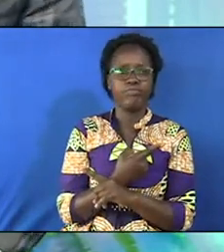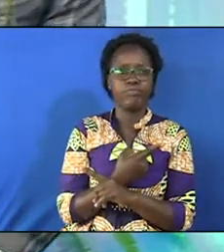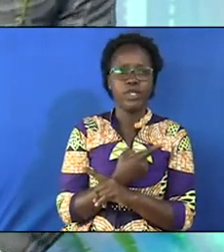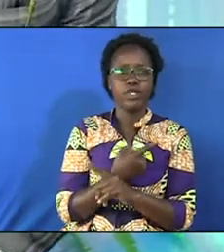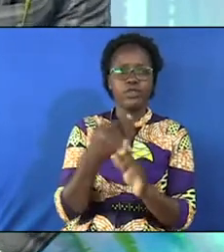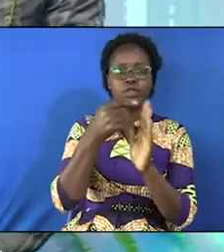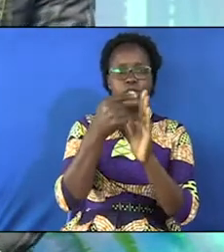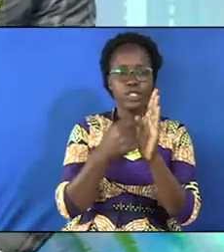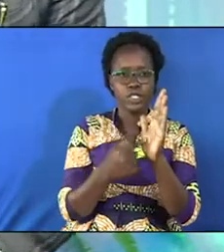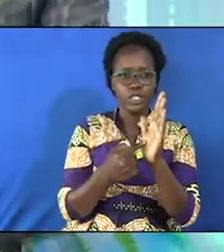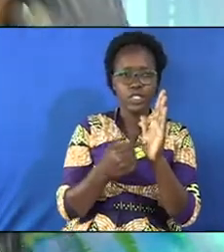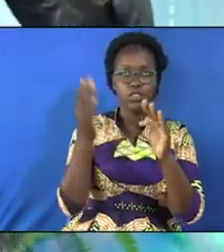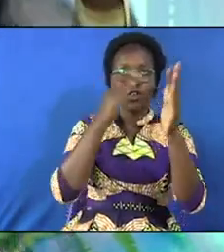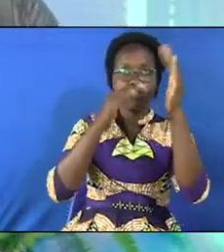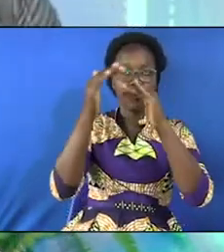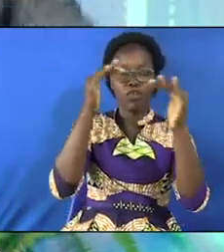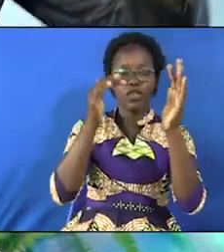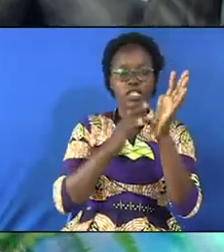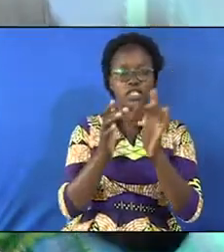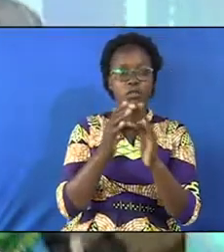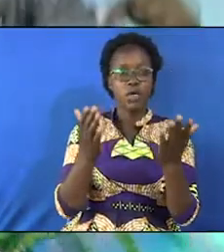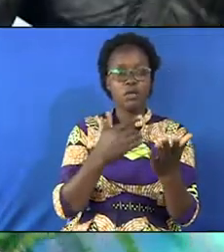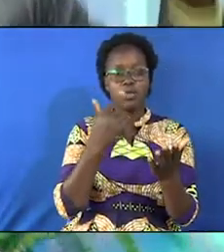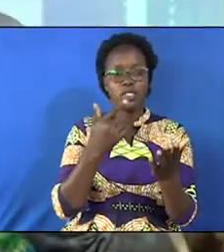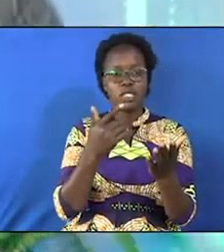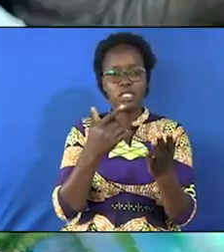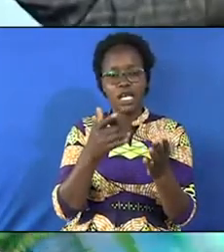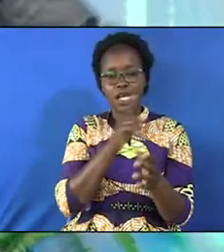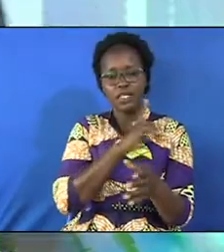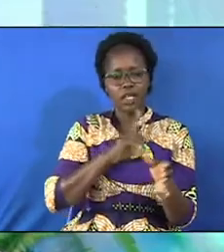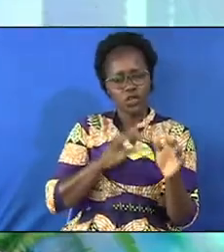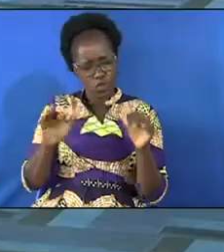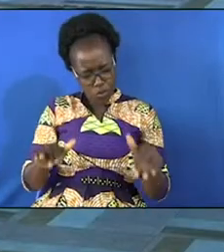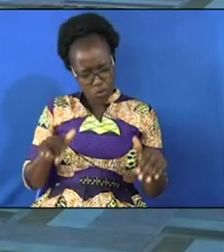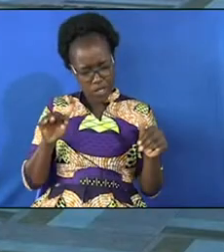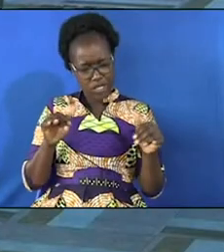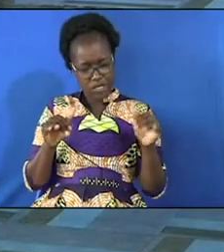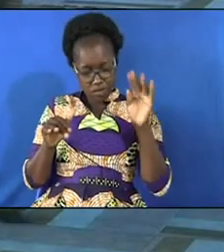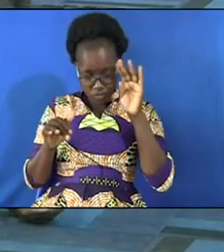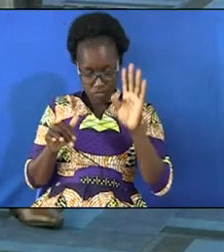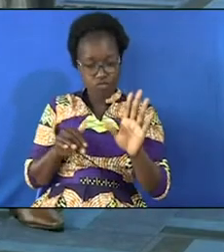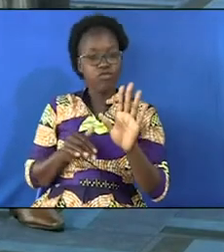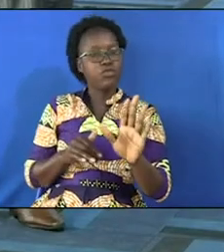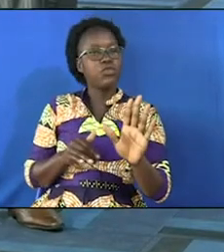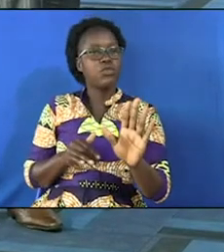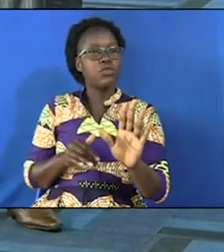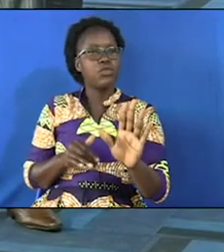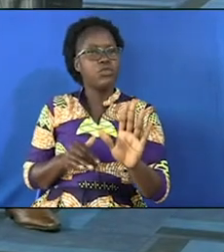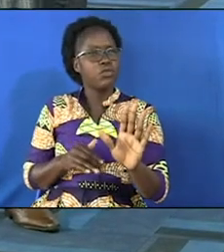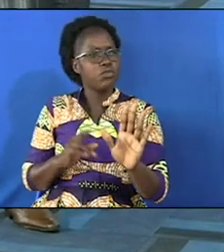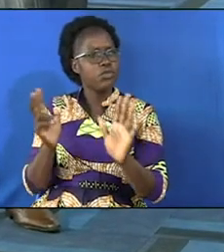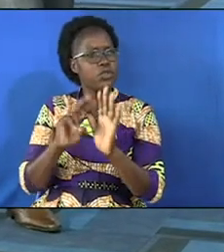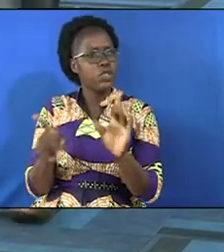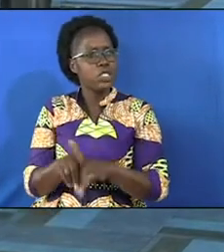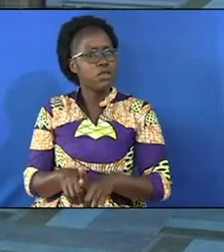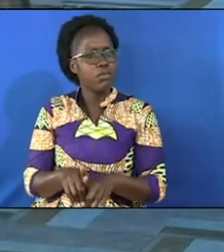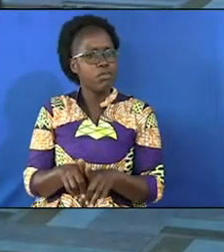of heaven the Bible says the Lord will wait for you did you read it with me